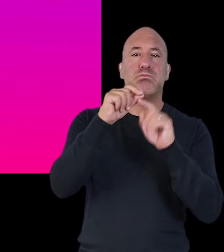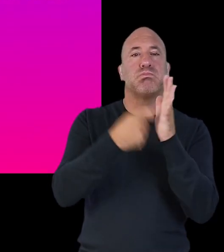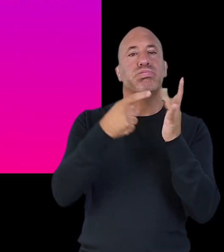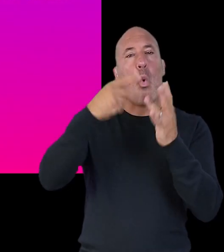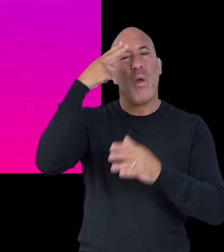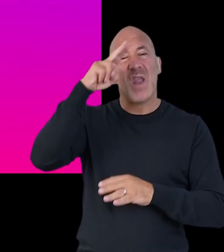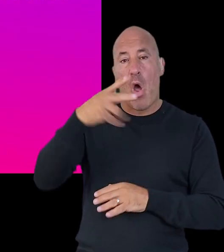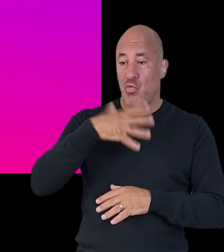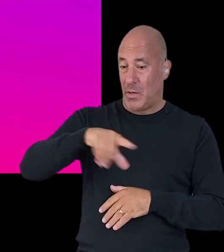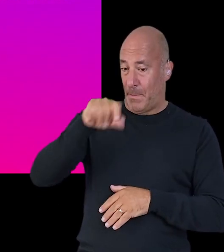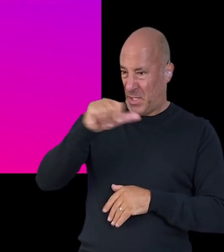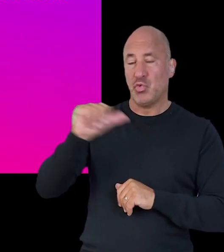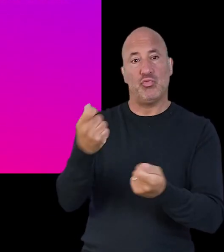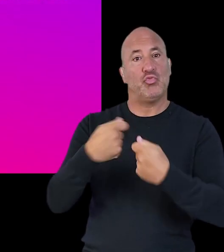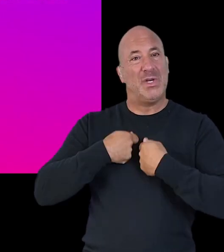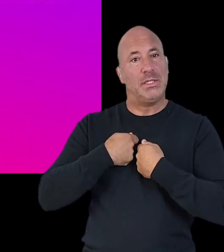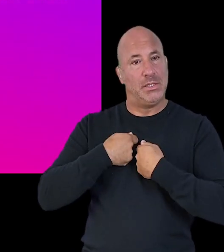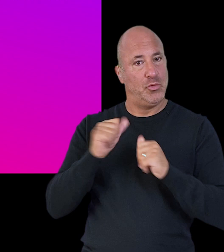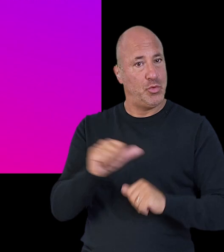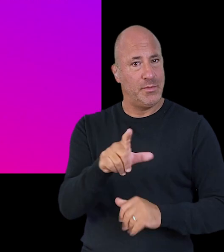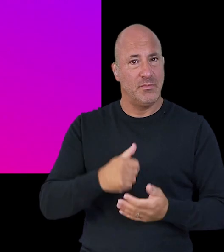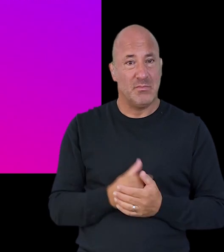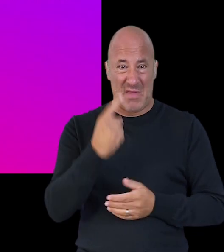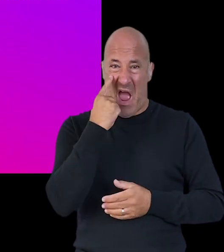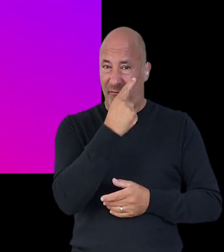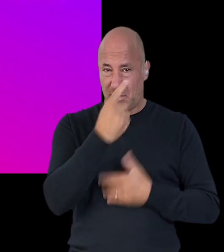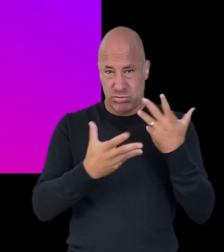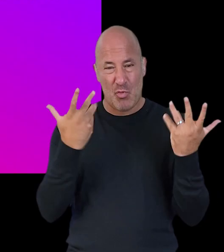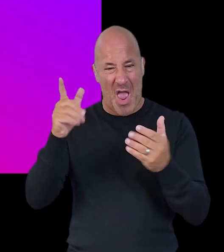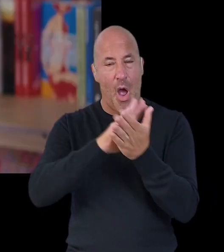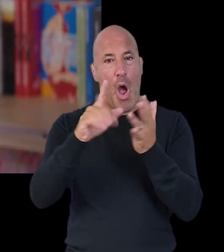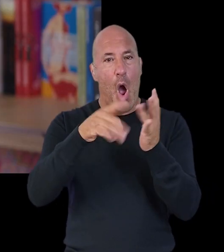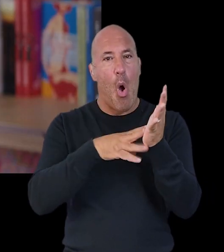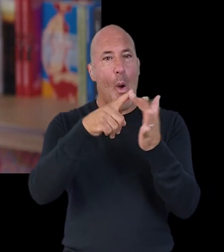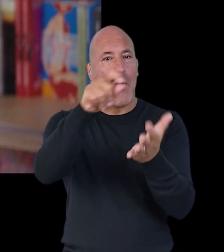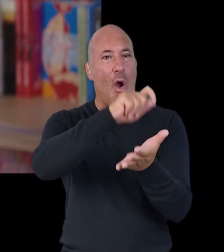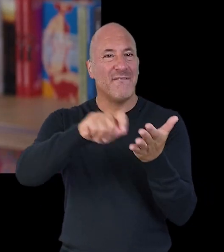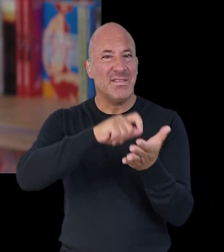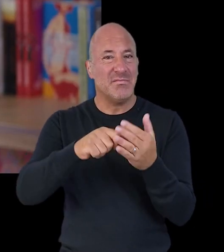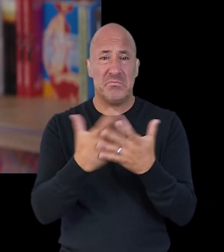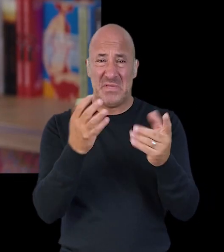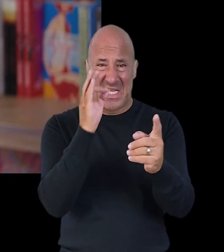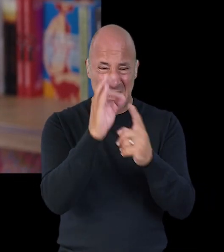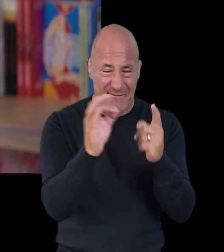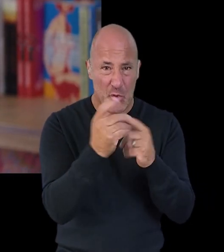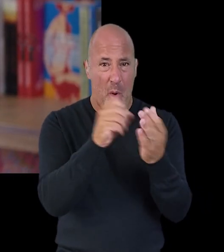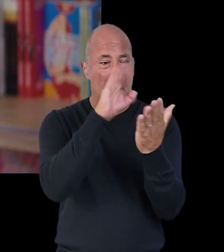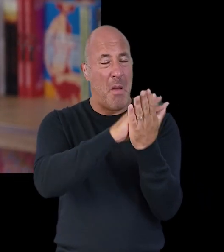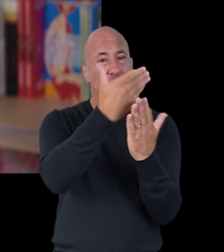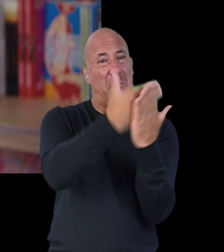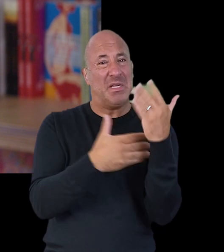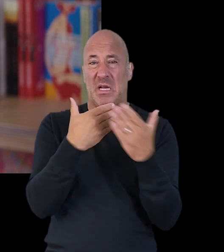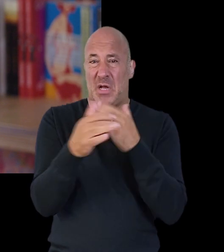and to be referred to and addressed using the pronouns that you choose when you are giving evidence to the home office